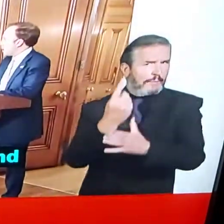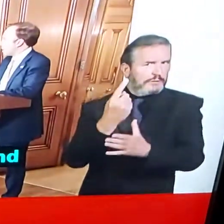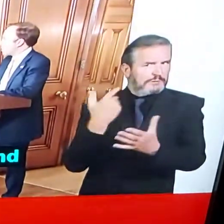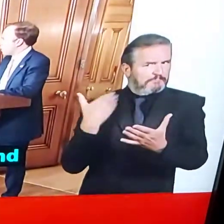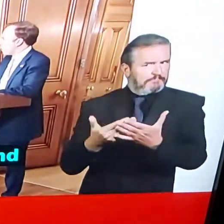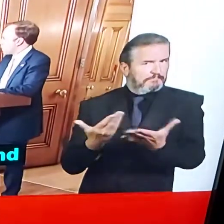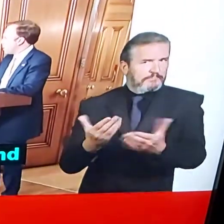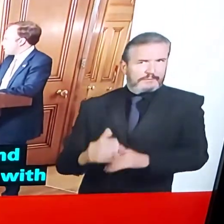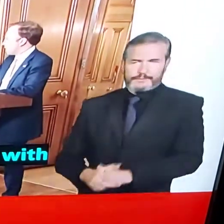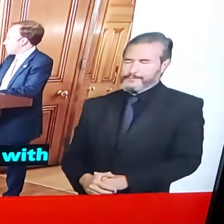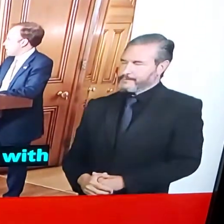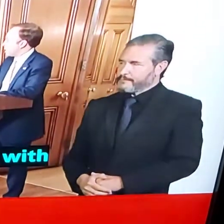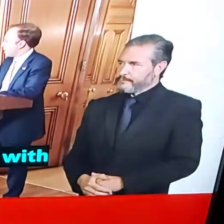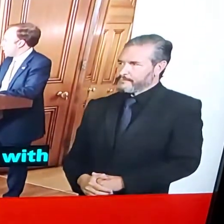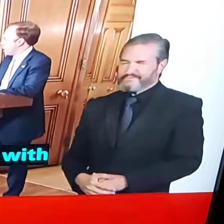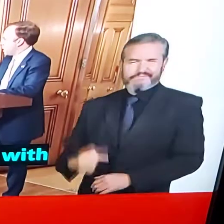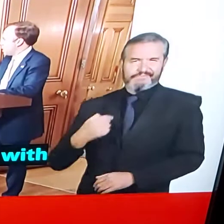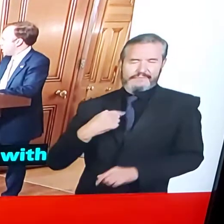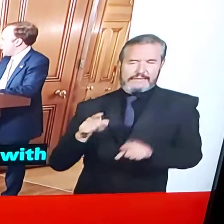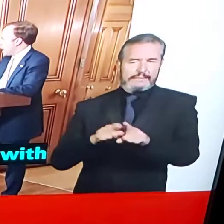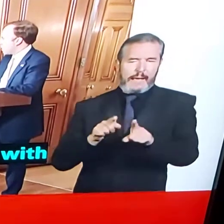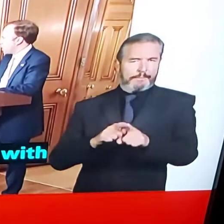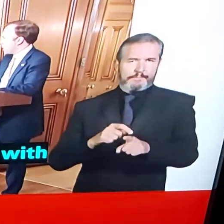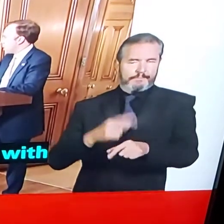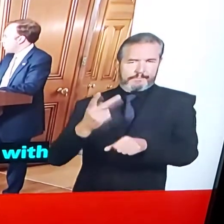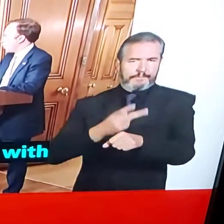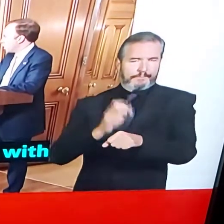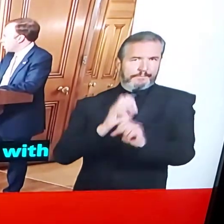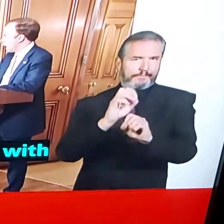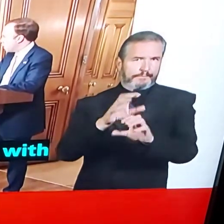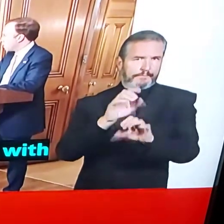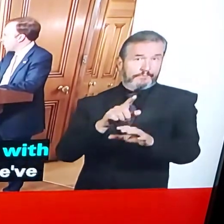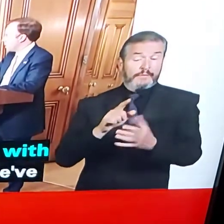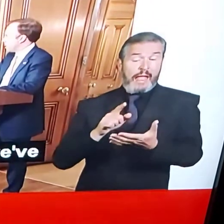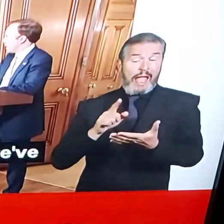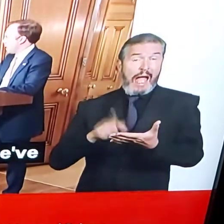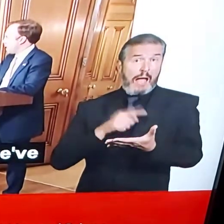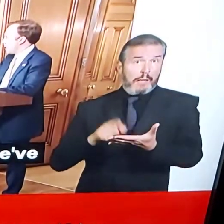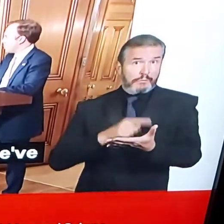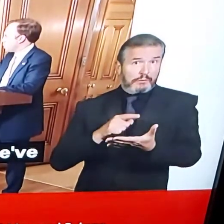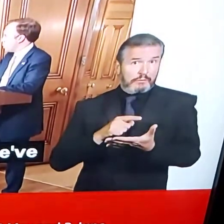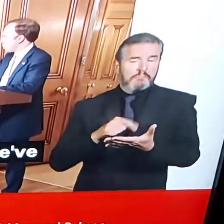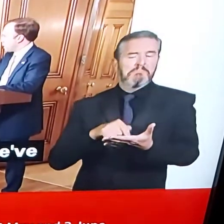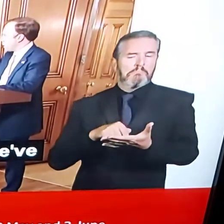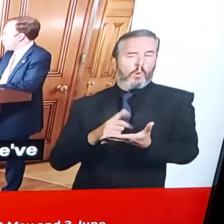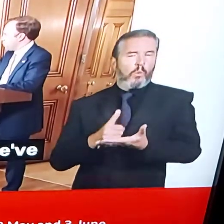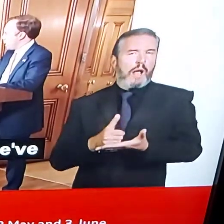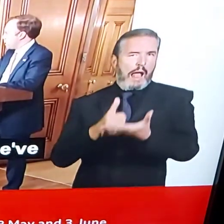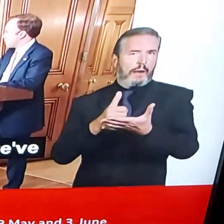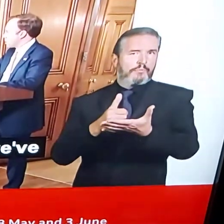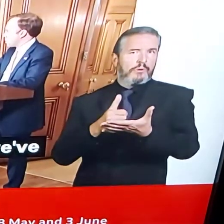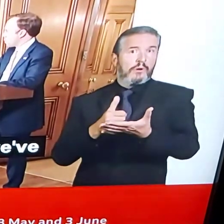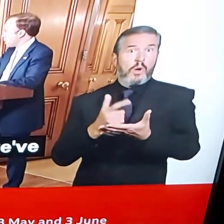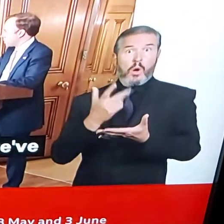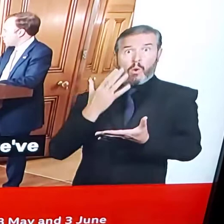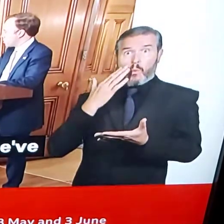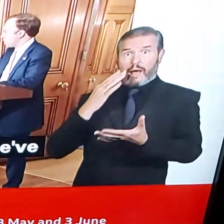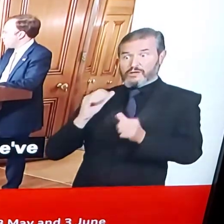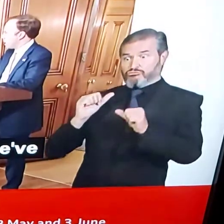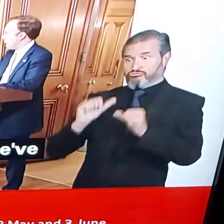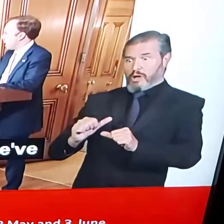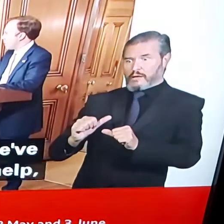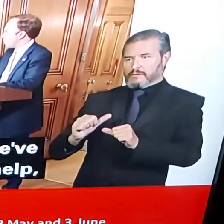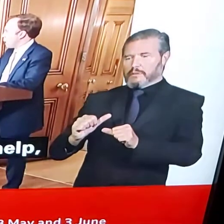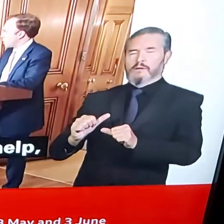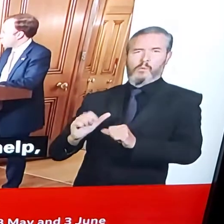in the items they can't be entirely sure. And of course, it's about how much risk in the end people are willing to accept. Speaking in a